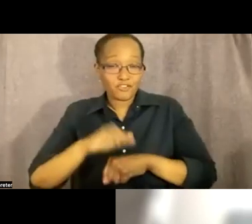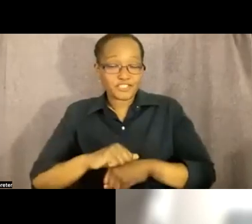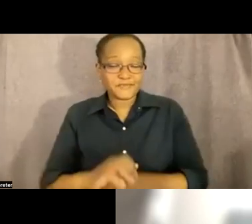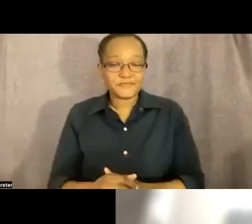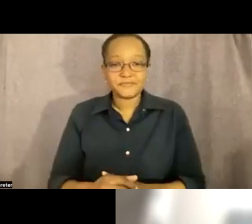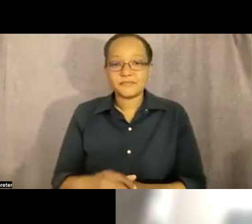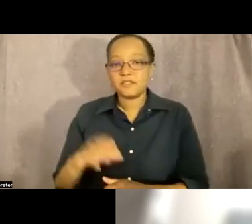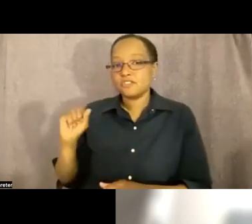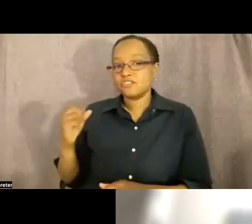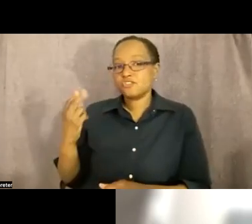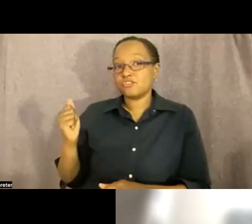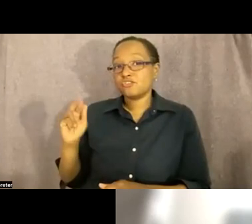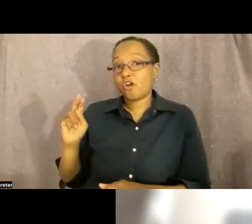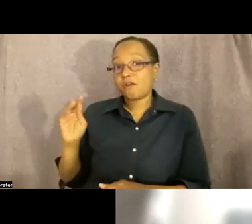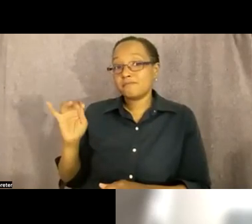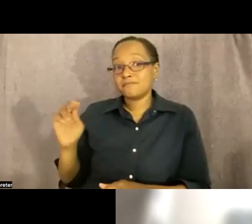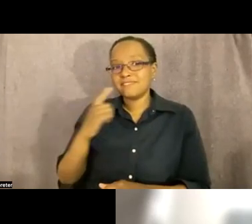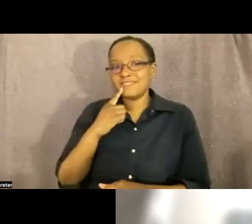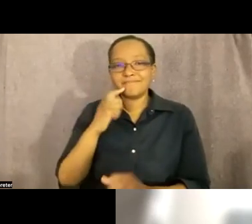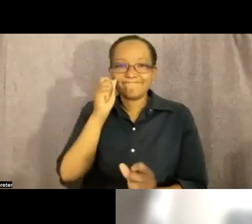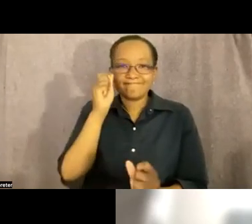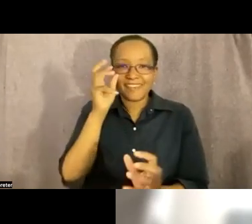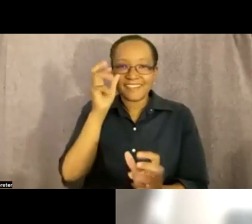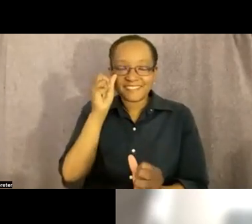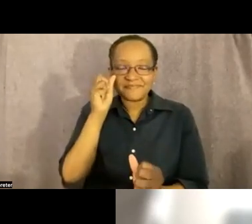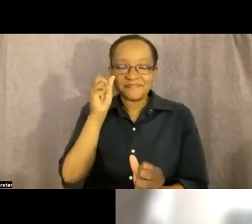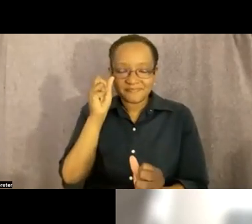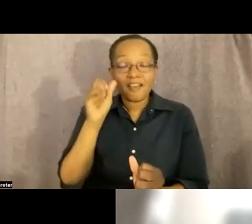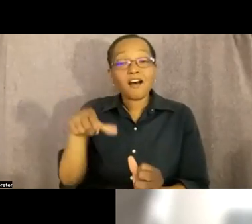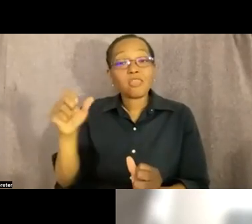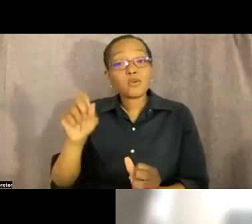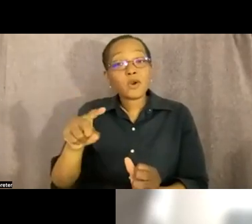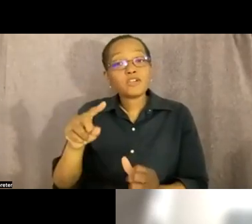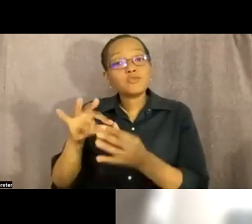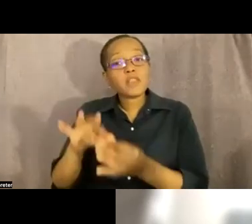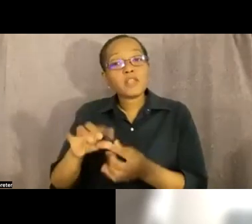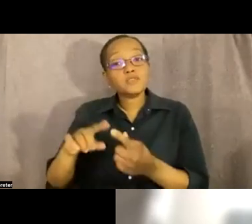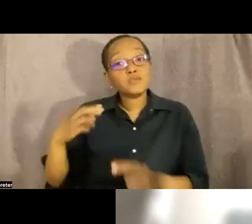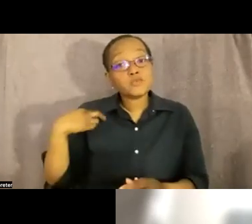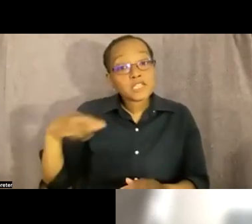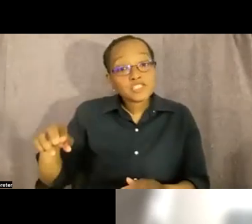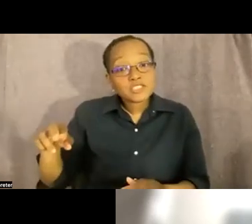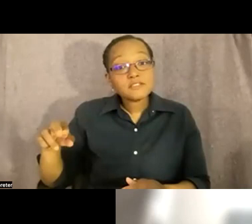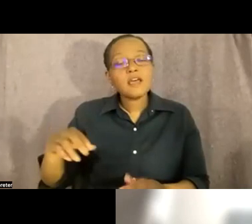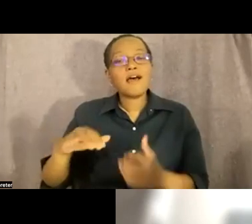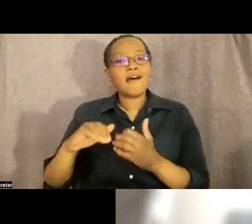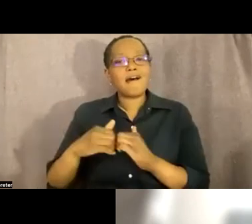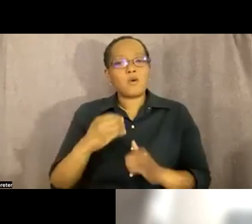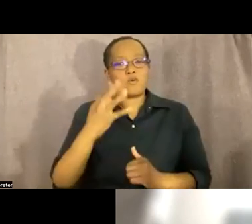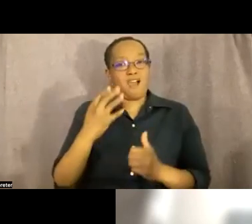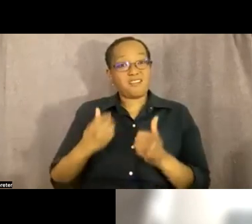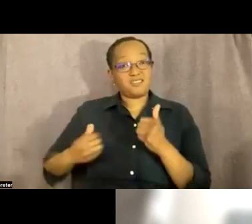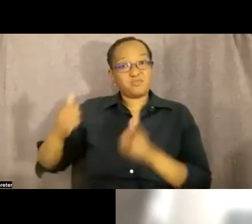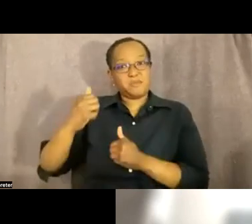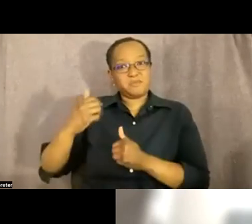amazing um some of the other questions were around religion and how white supremacy sometimes